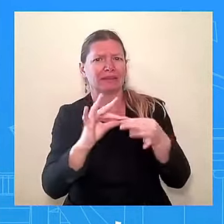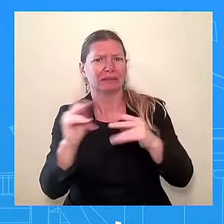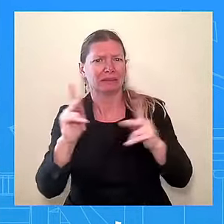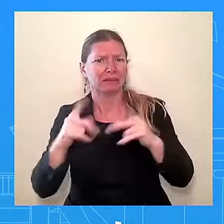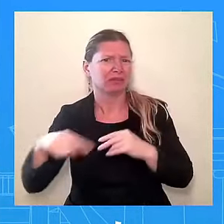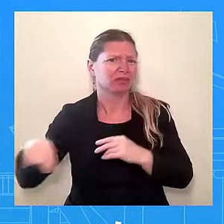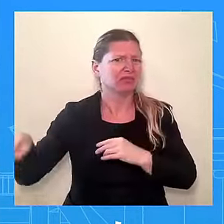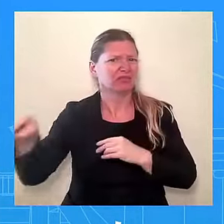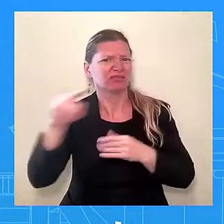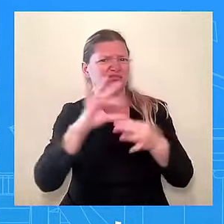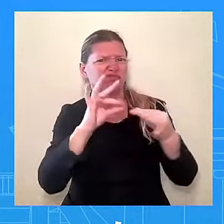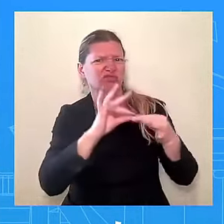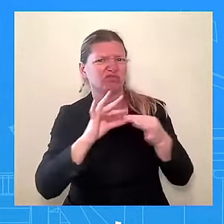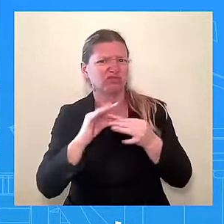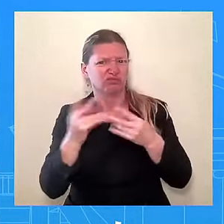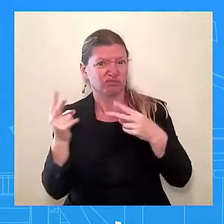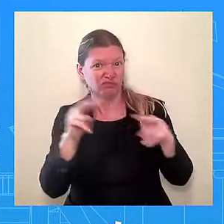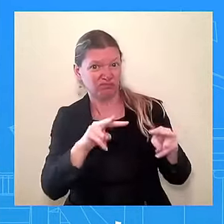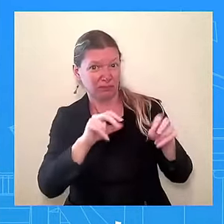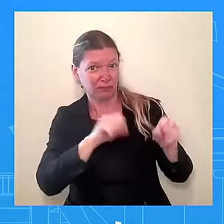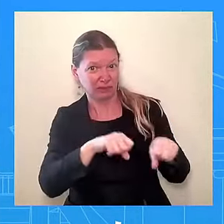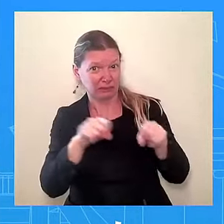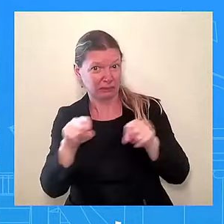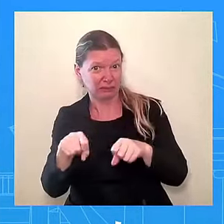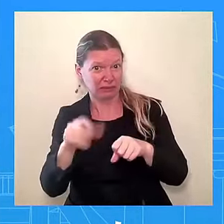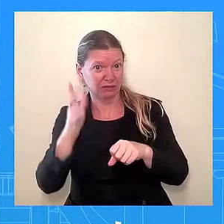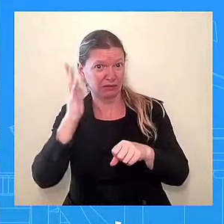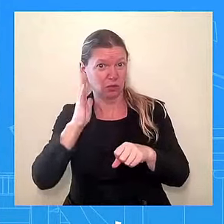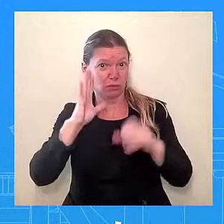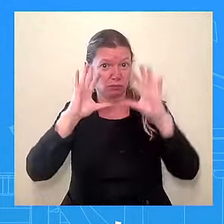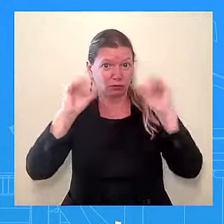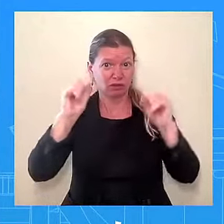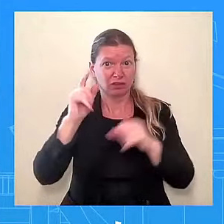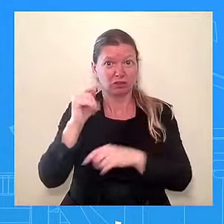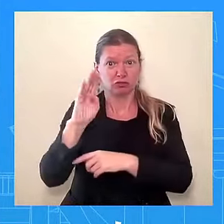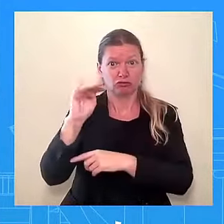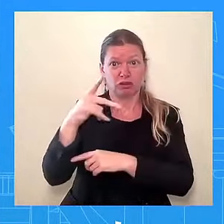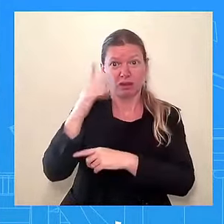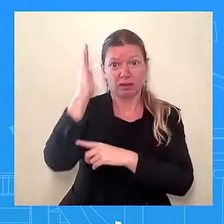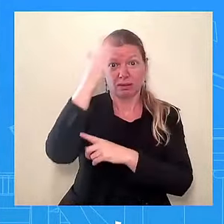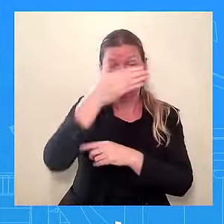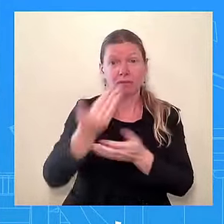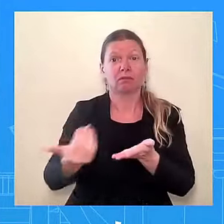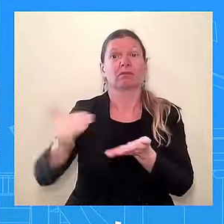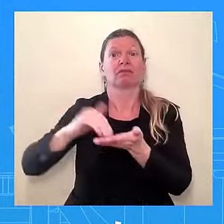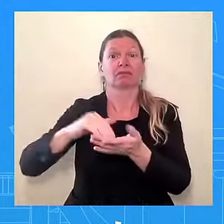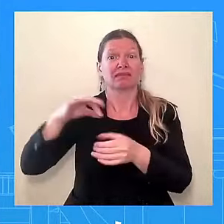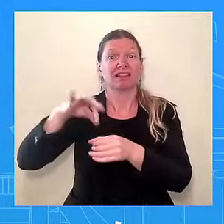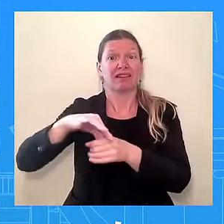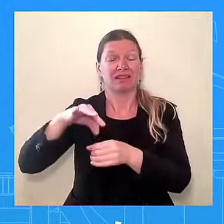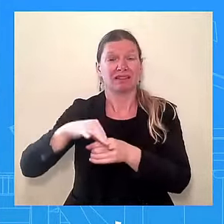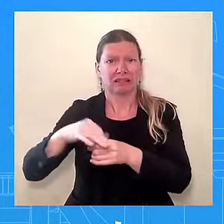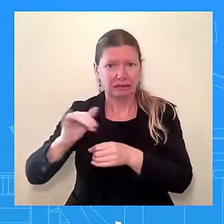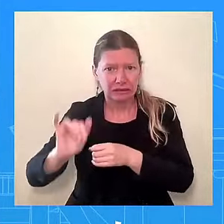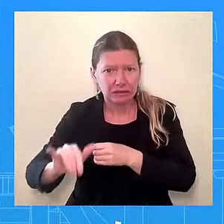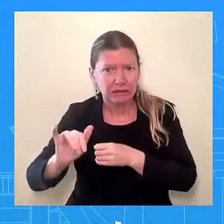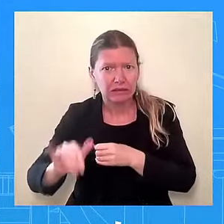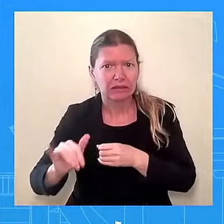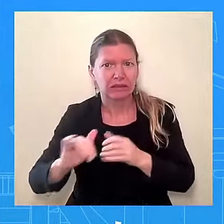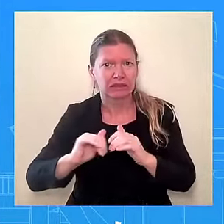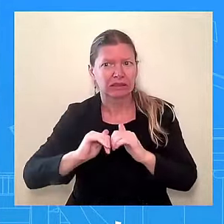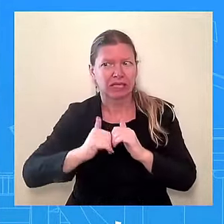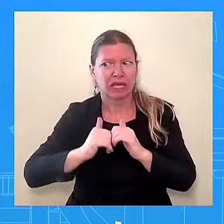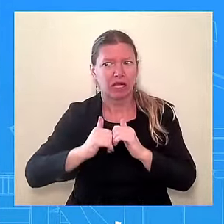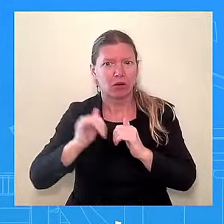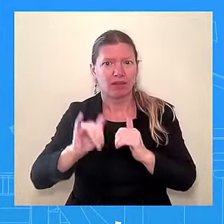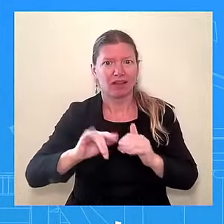former President Trump could be re-elected, and, you know, how do you secure the changes that you've been able to enact and